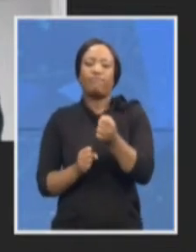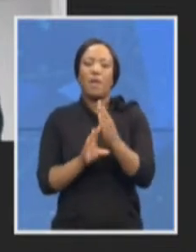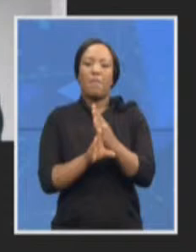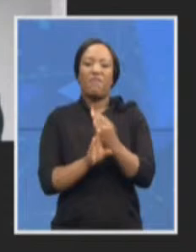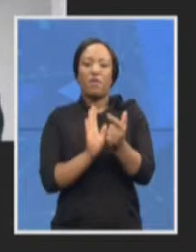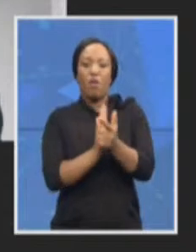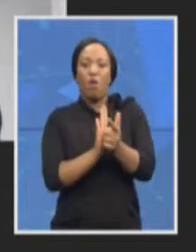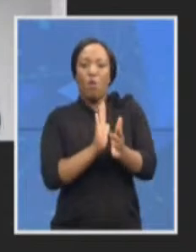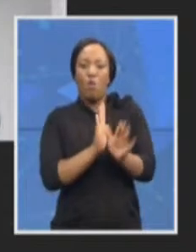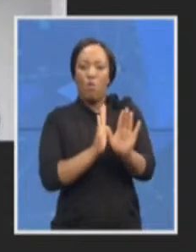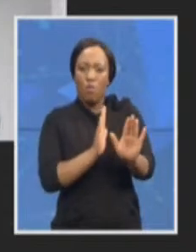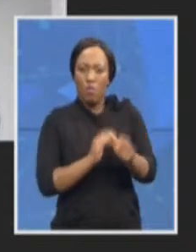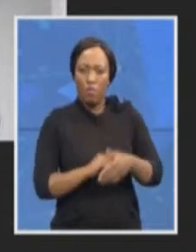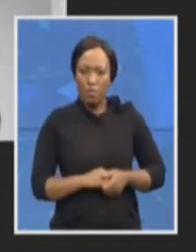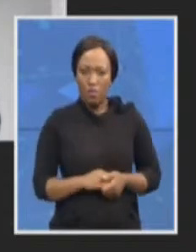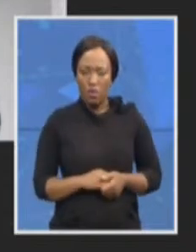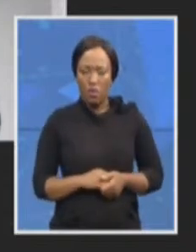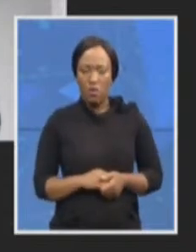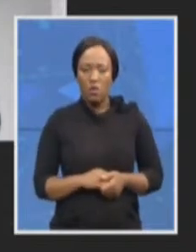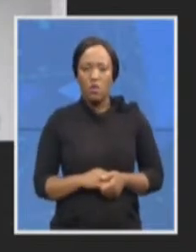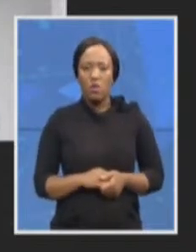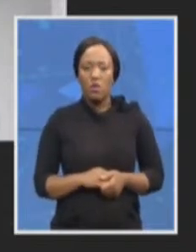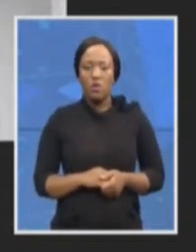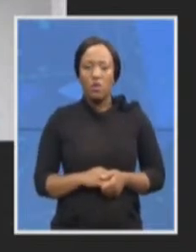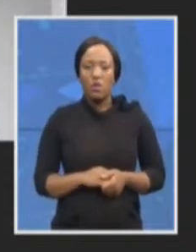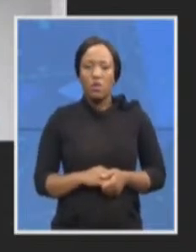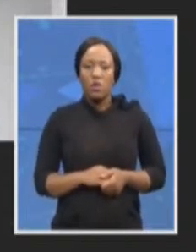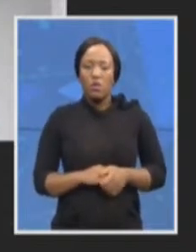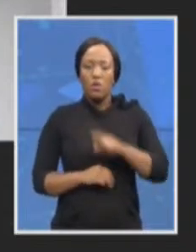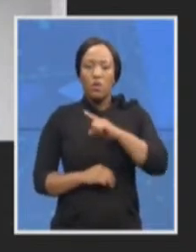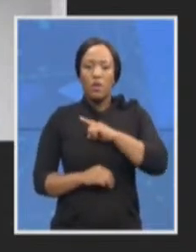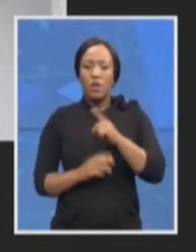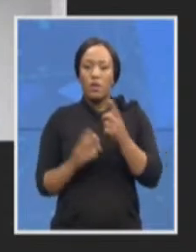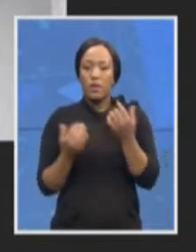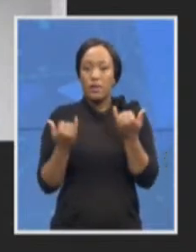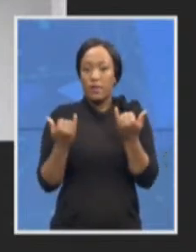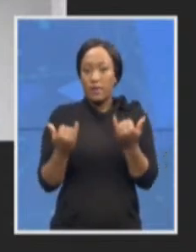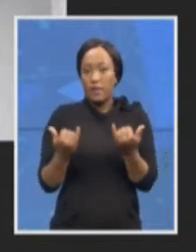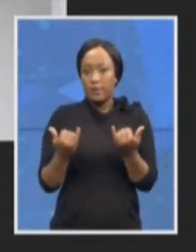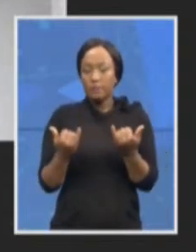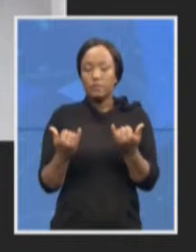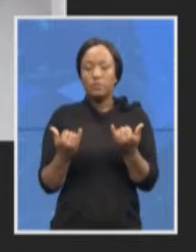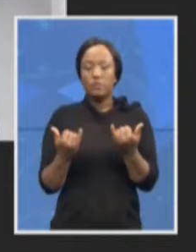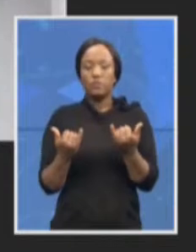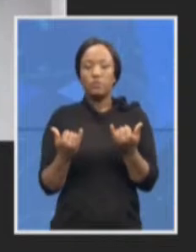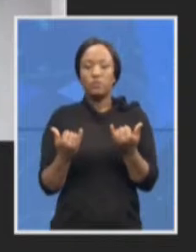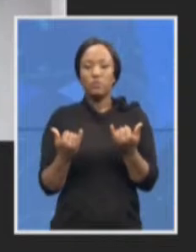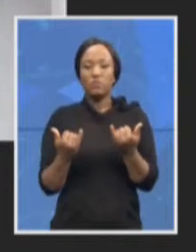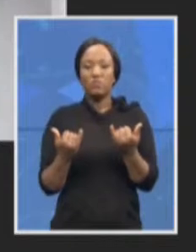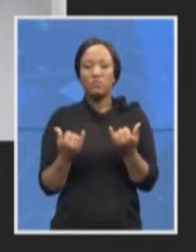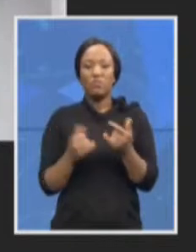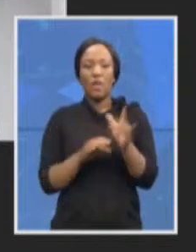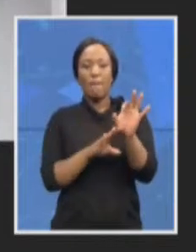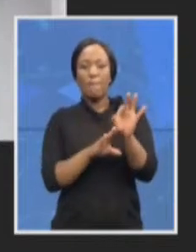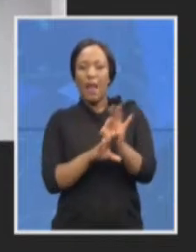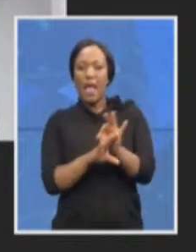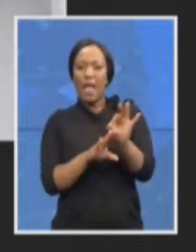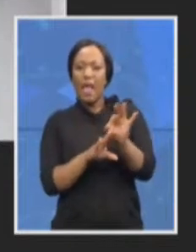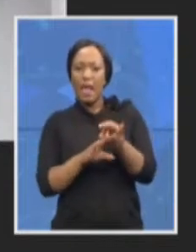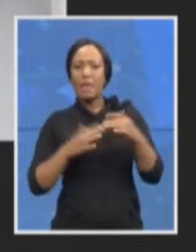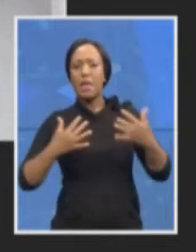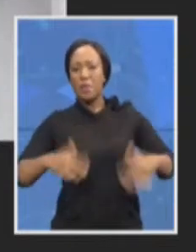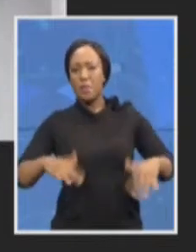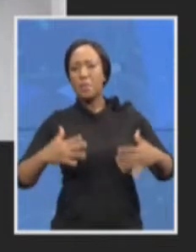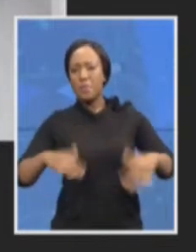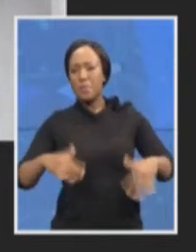while your plans are admirable I think that what South Africans are craving